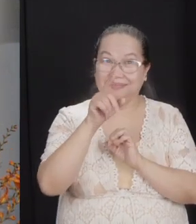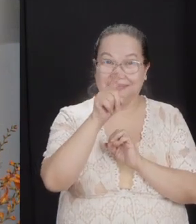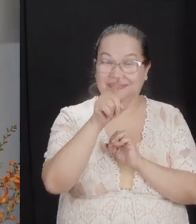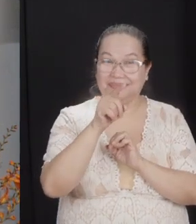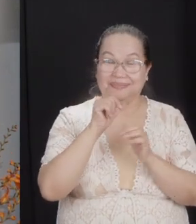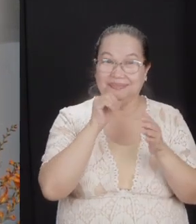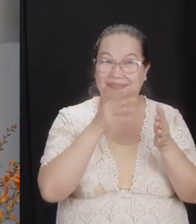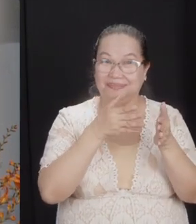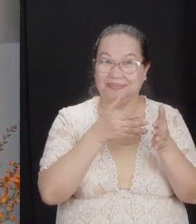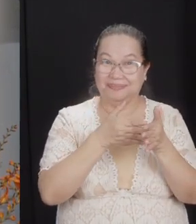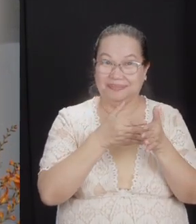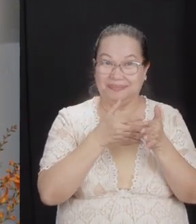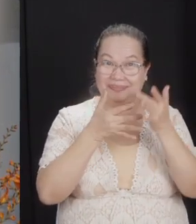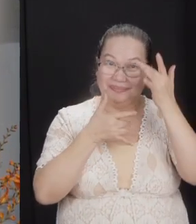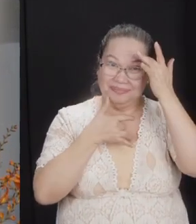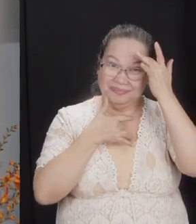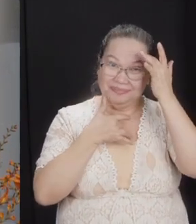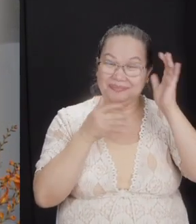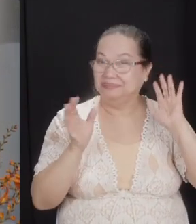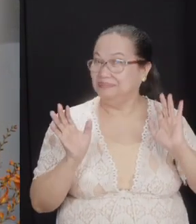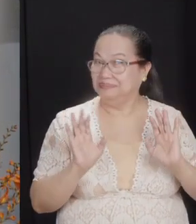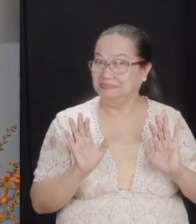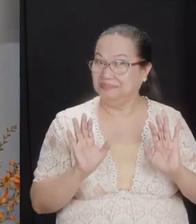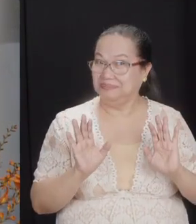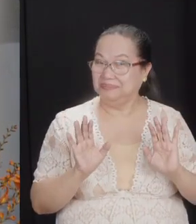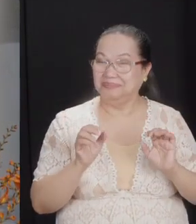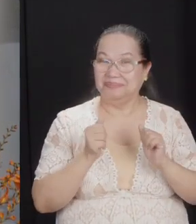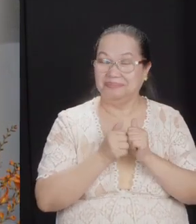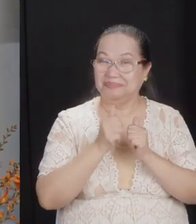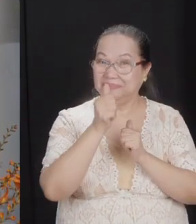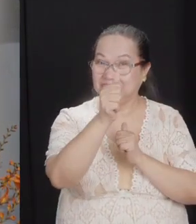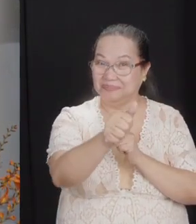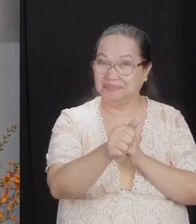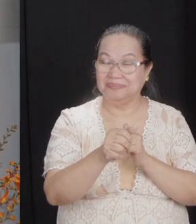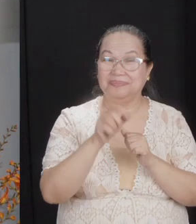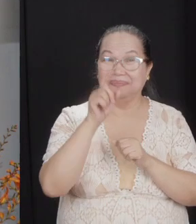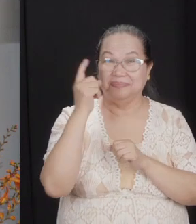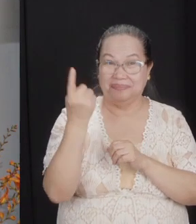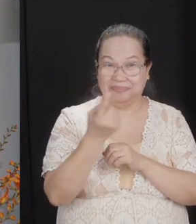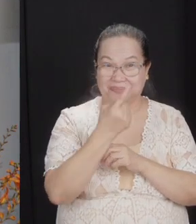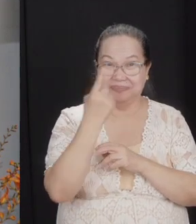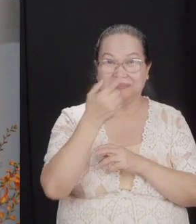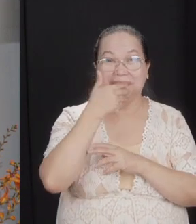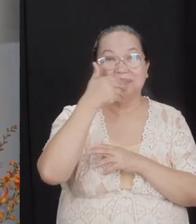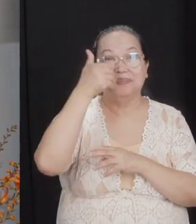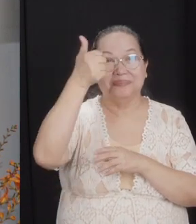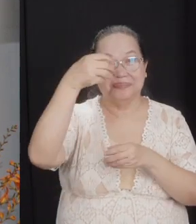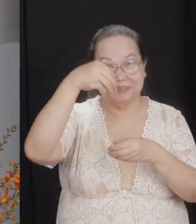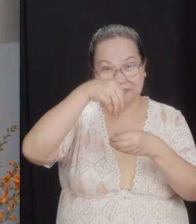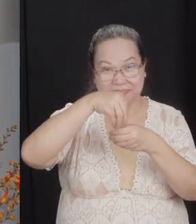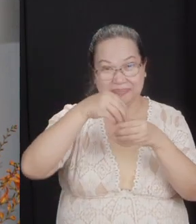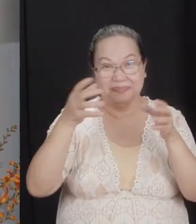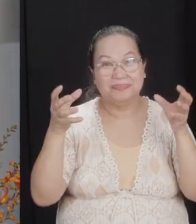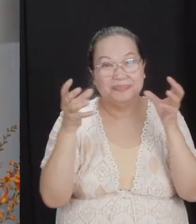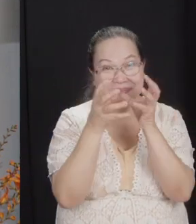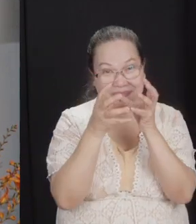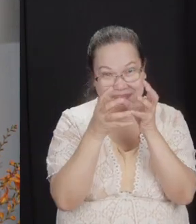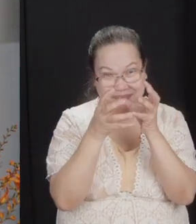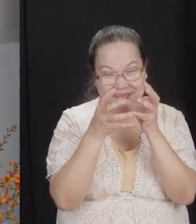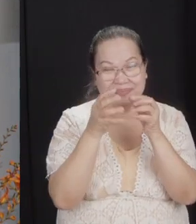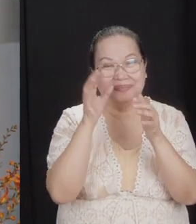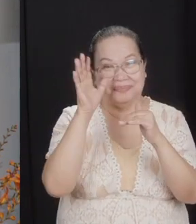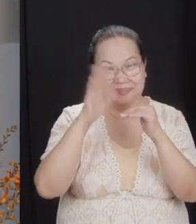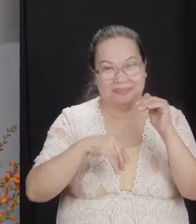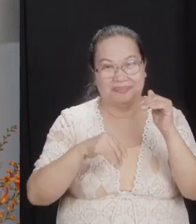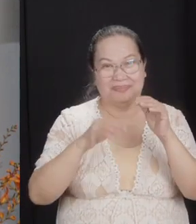hindered by health or distance, it is always better to be on site than